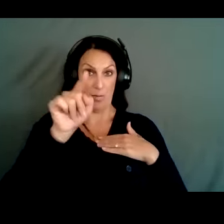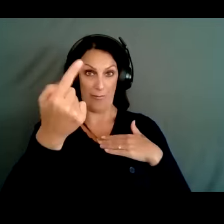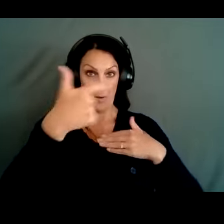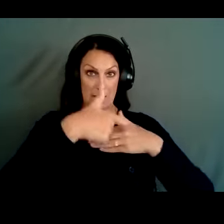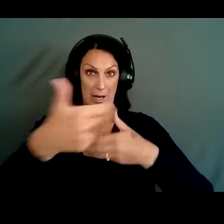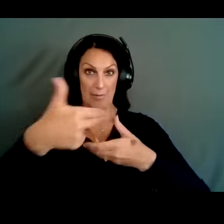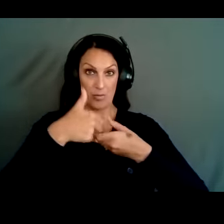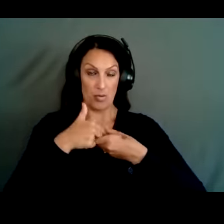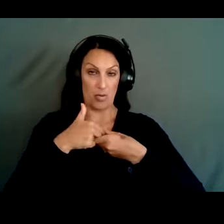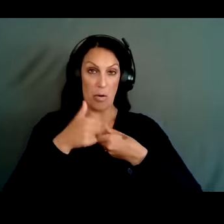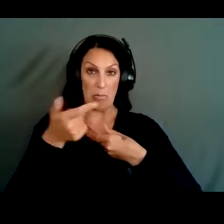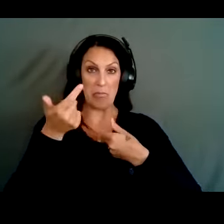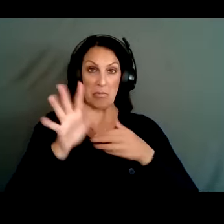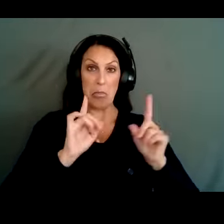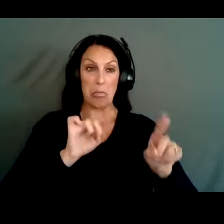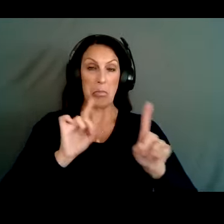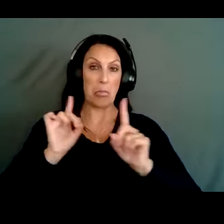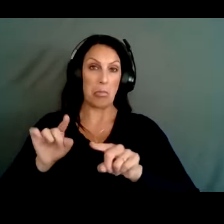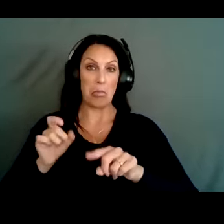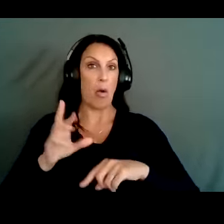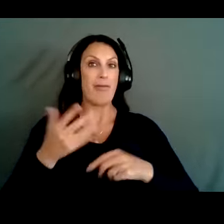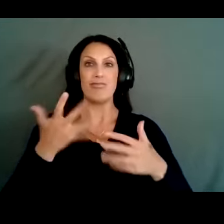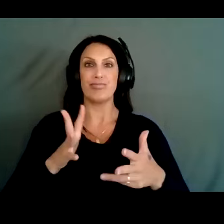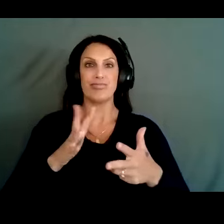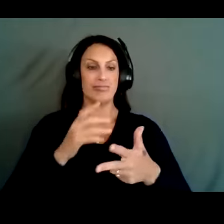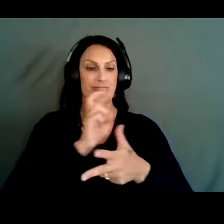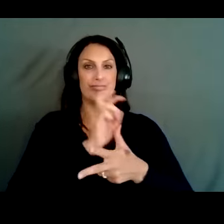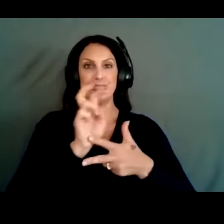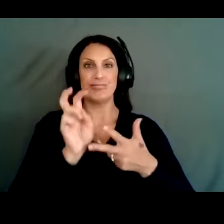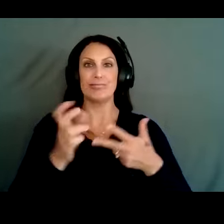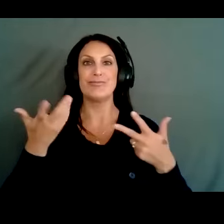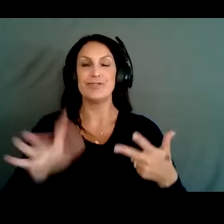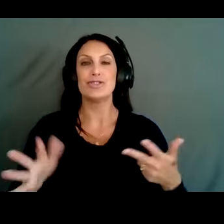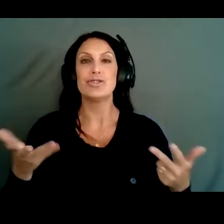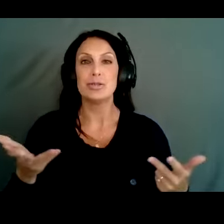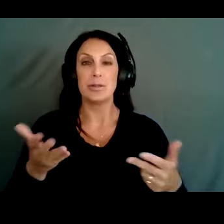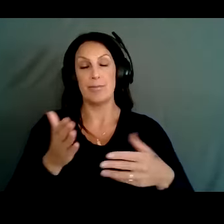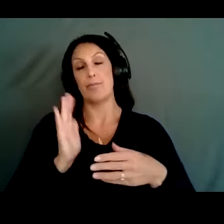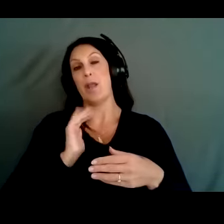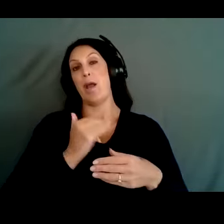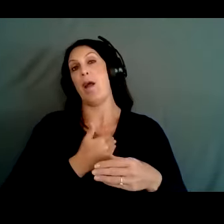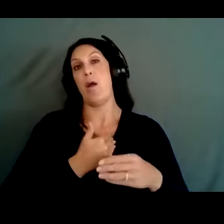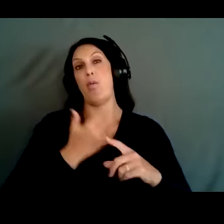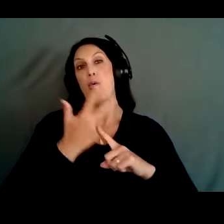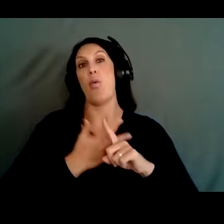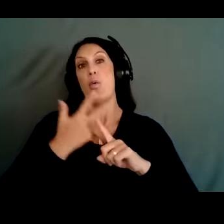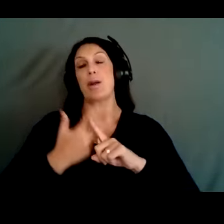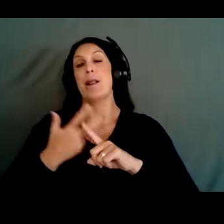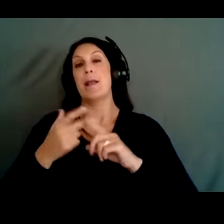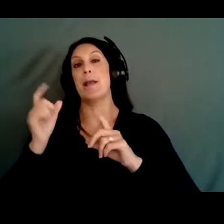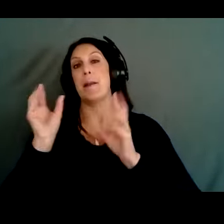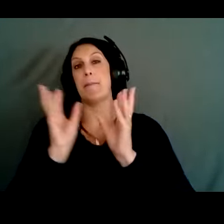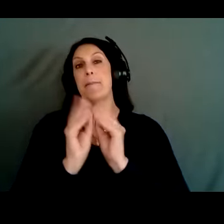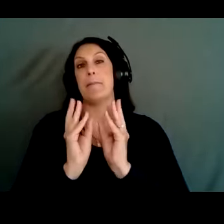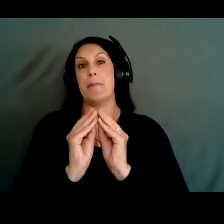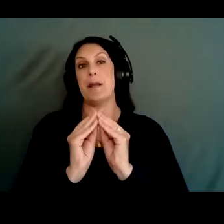us? Have you been to a couple of our meetings, or have you been to all three? In between our quarterly meetings, we also have subcommittee meetings. You're going to get to hear